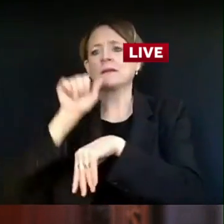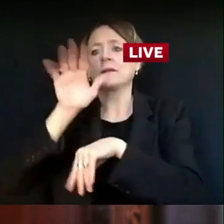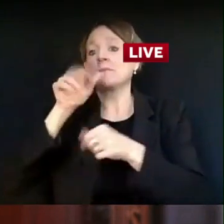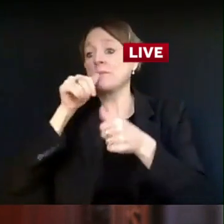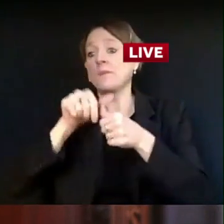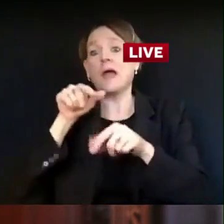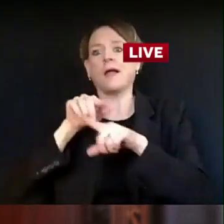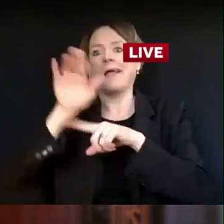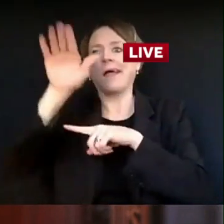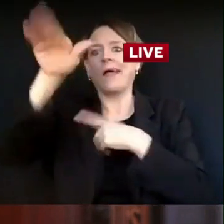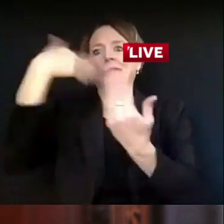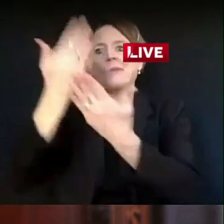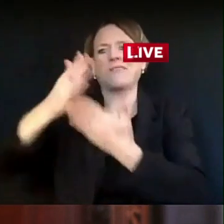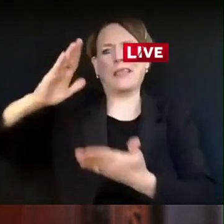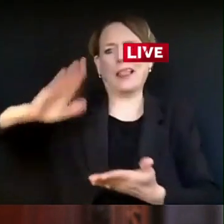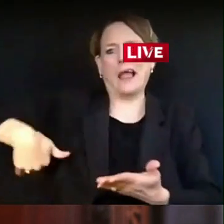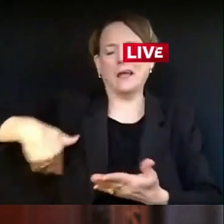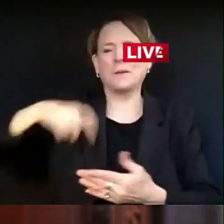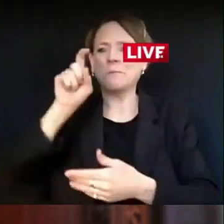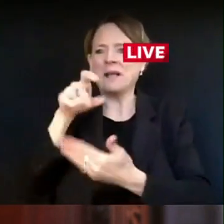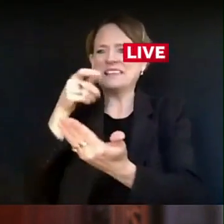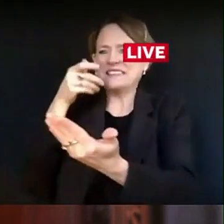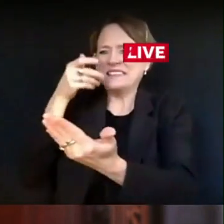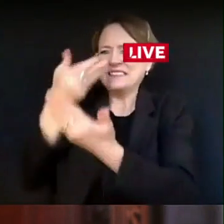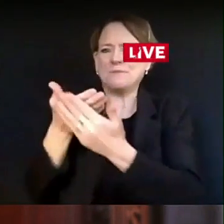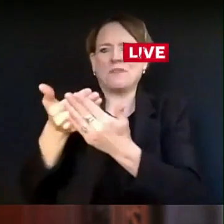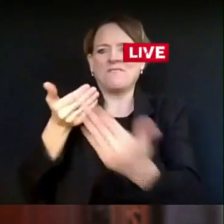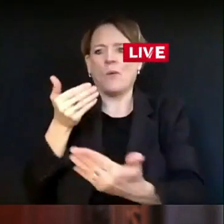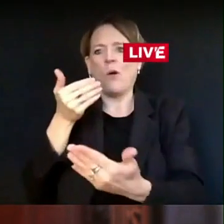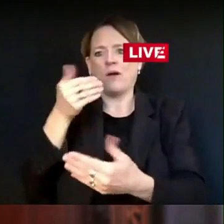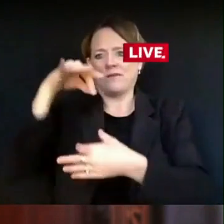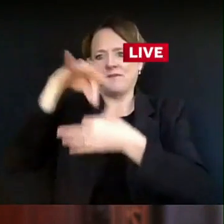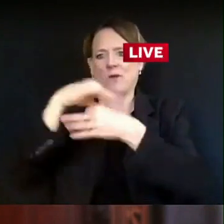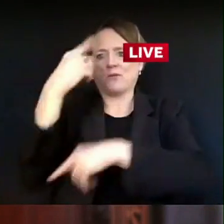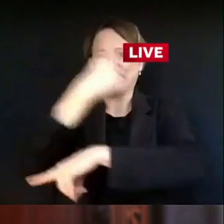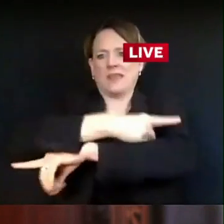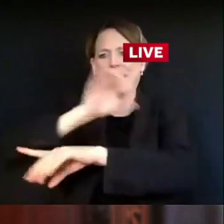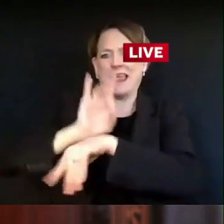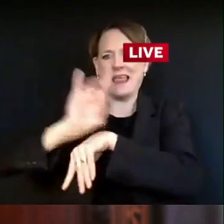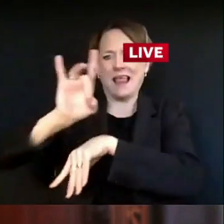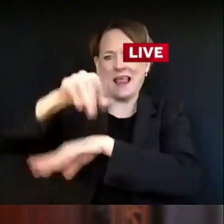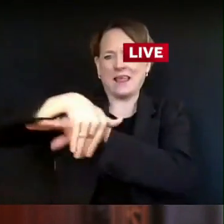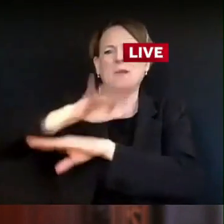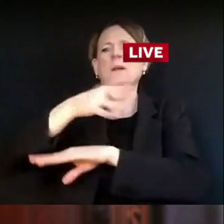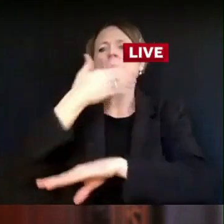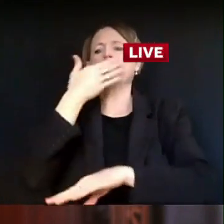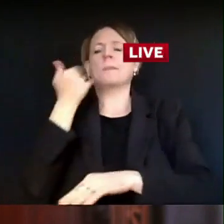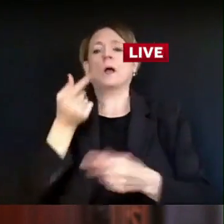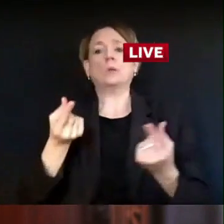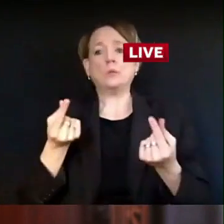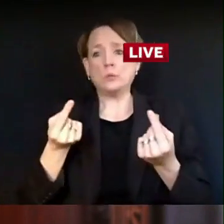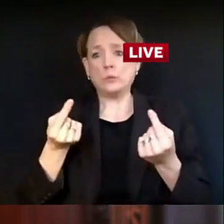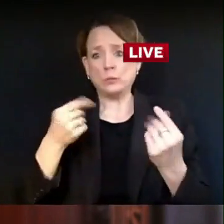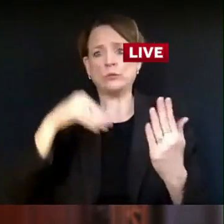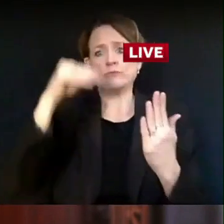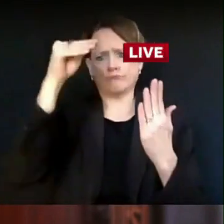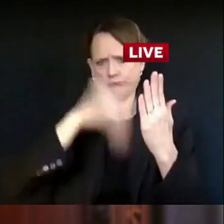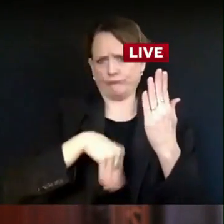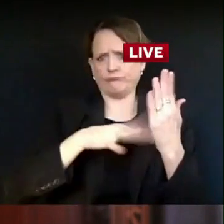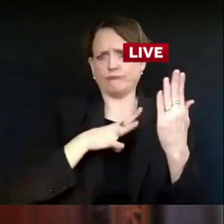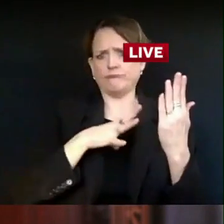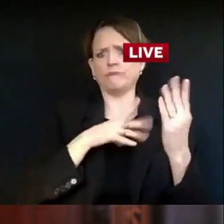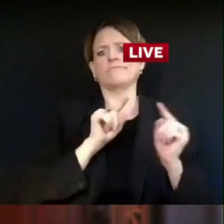Instead, you can return it to your clerk's office in an official ballot drop box and early voting